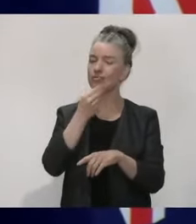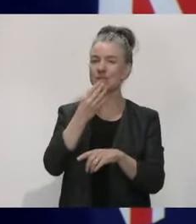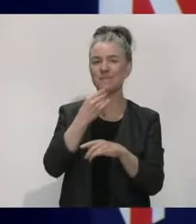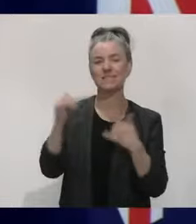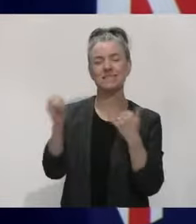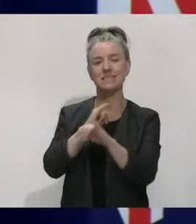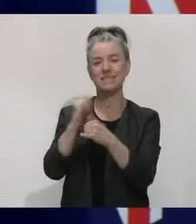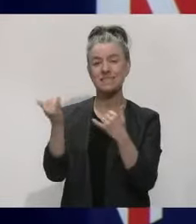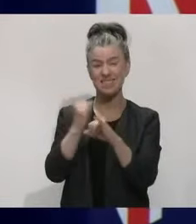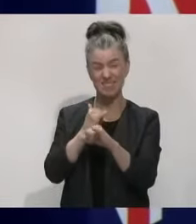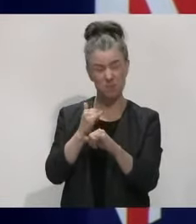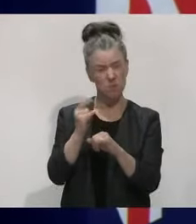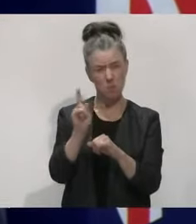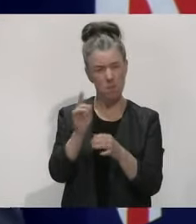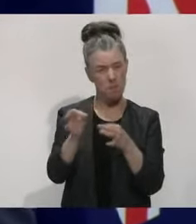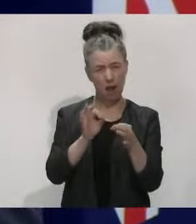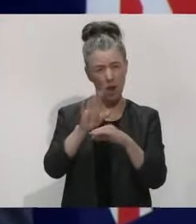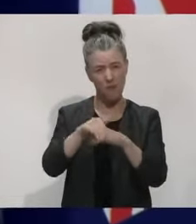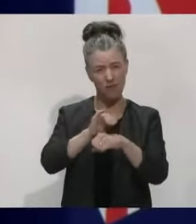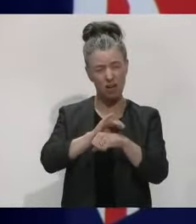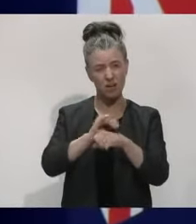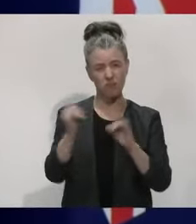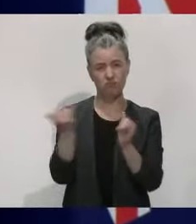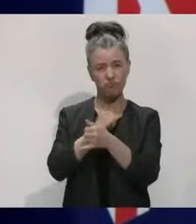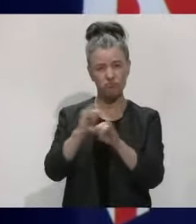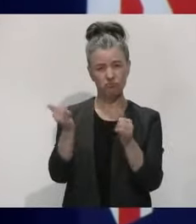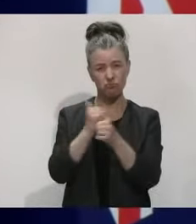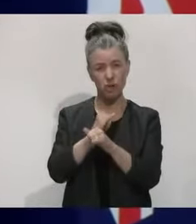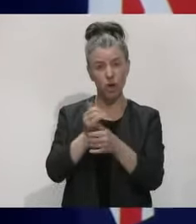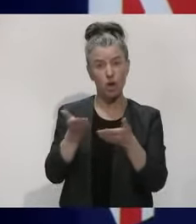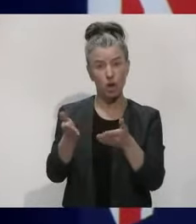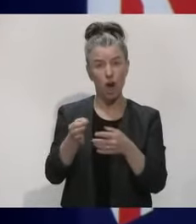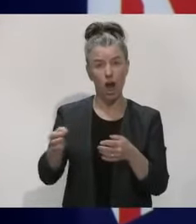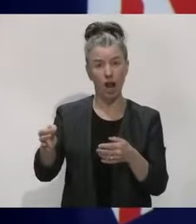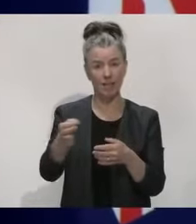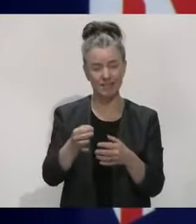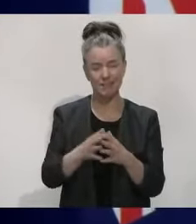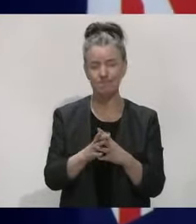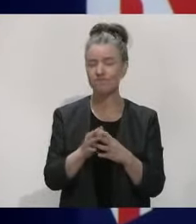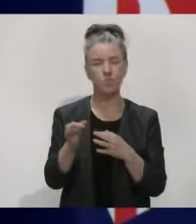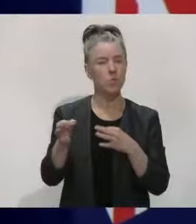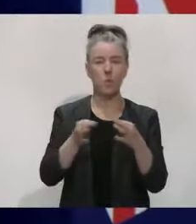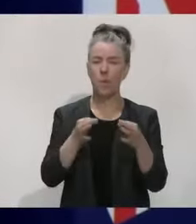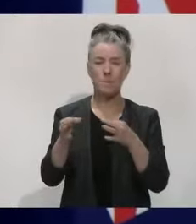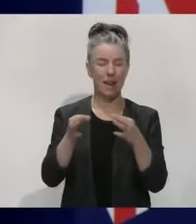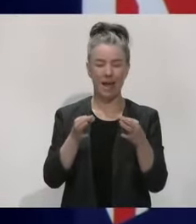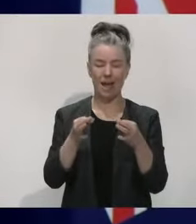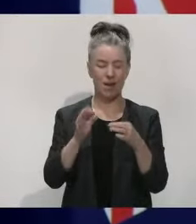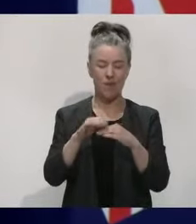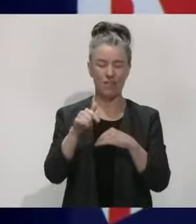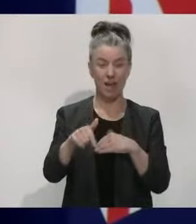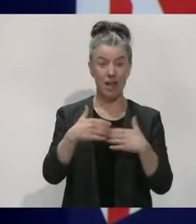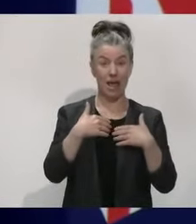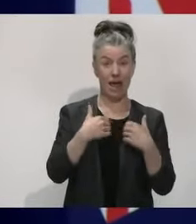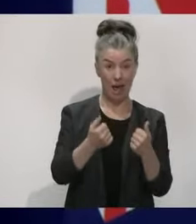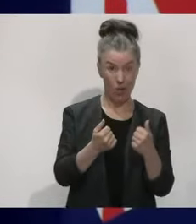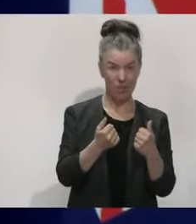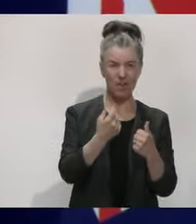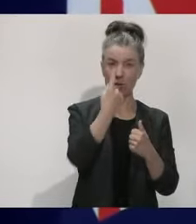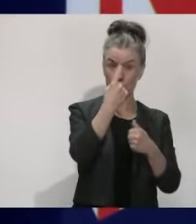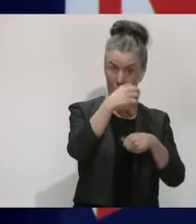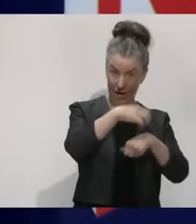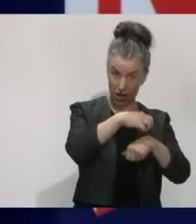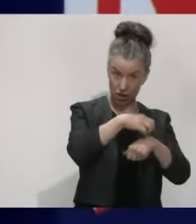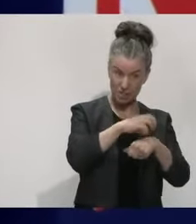desk yet, or do you know where that's got to? No plans have come across my desk. Health is just one of the agencies that's been heavily